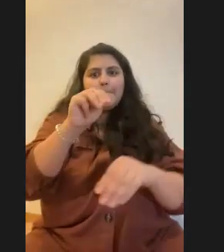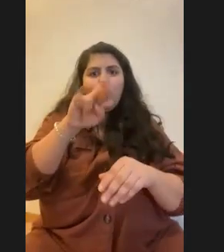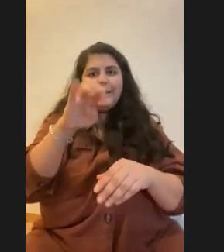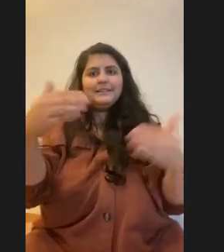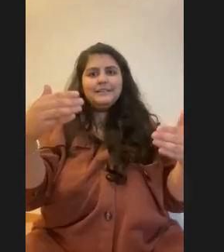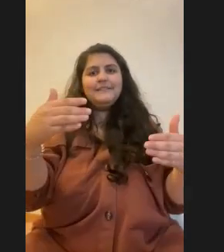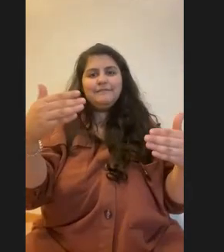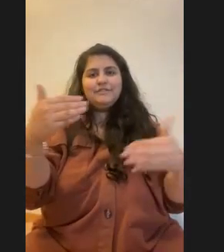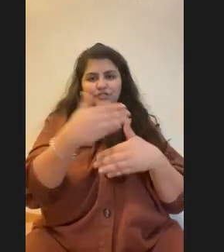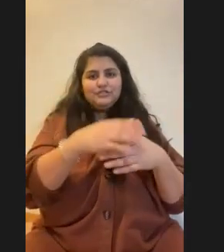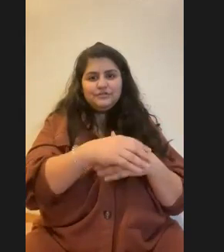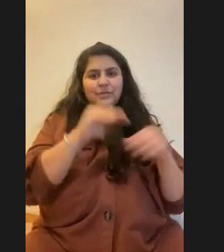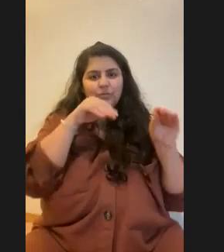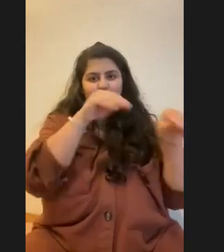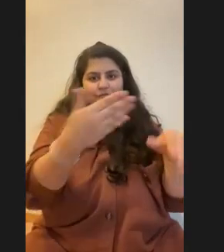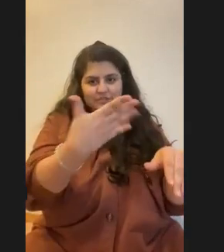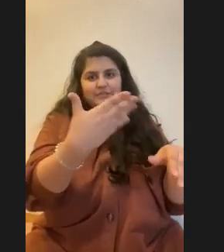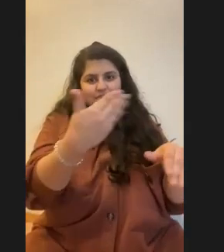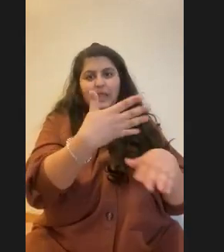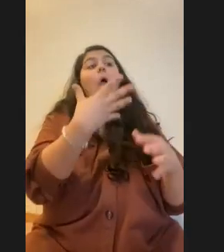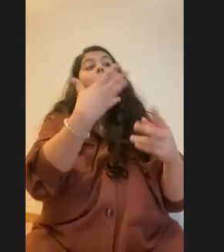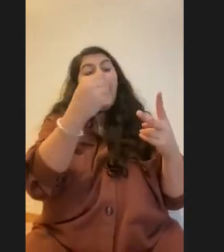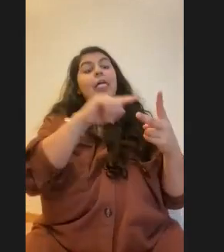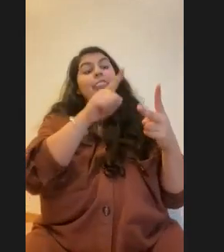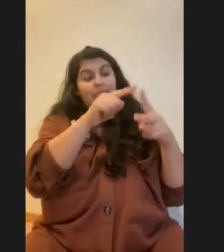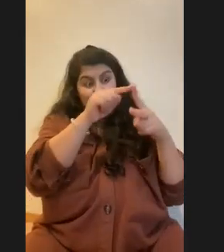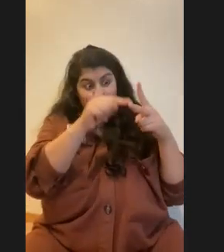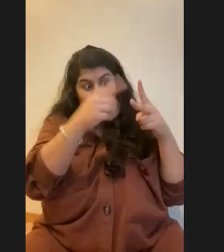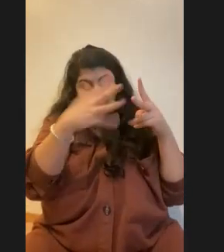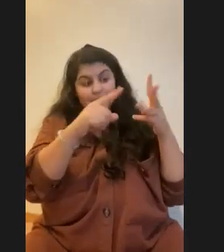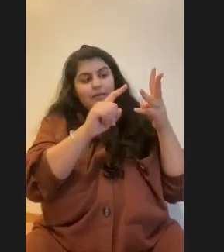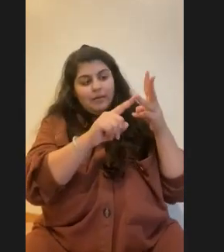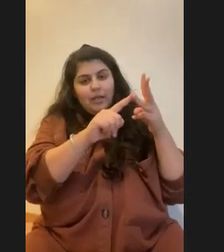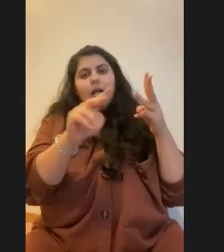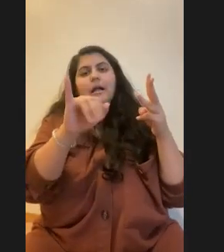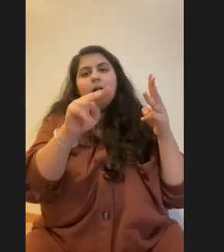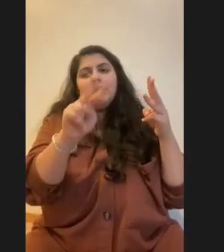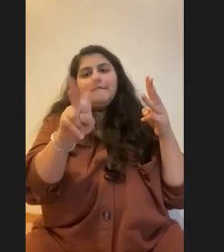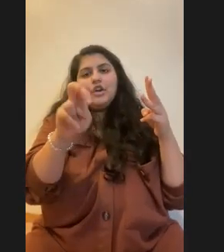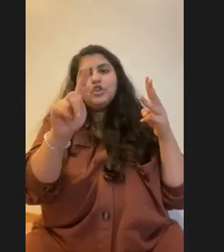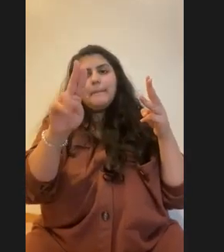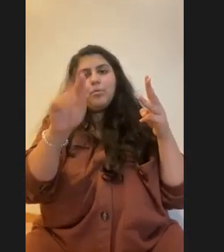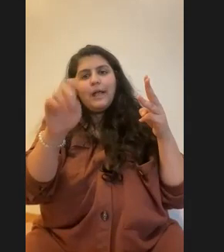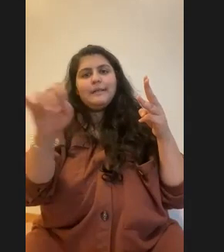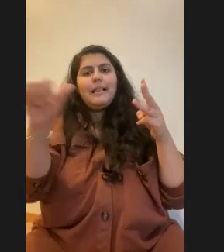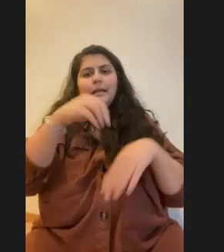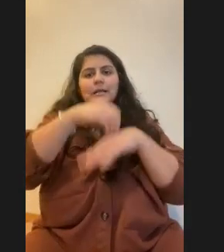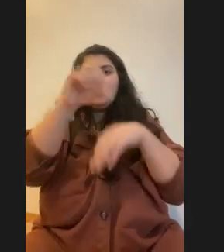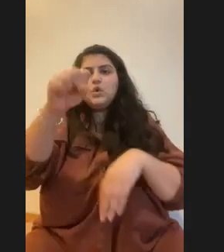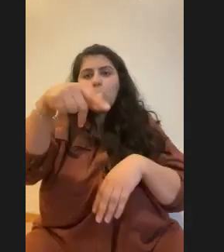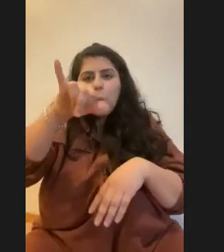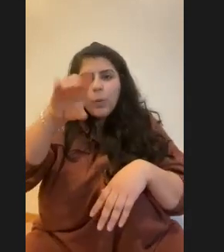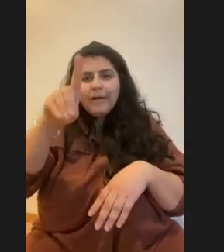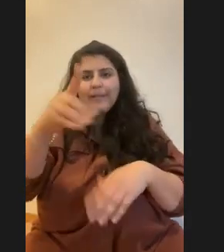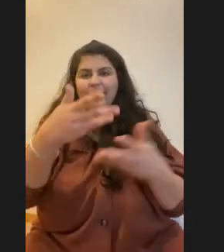so that could get good at that. And then maybe try and invertebrate invertebrates are very finicky, uh, squid included. My God, keeping those them alive.